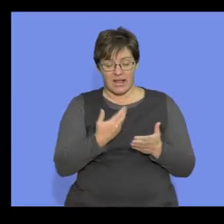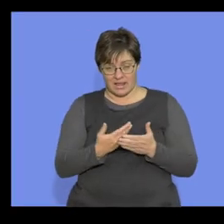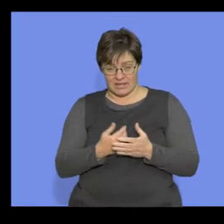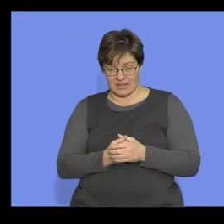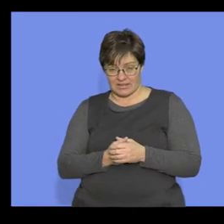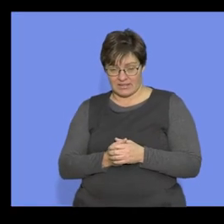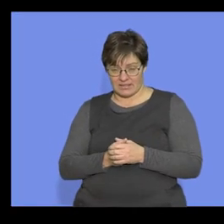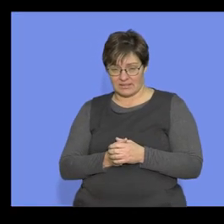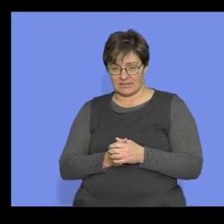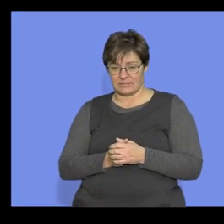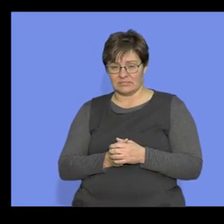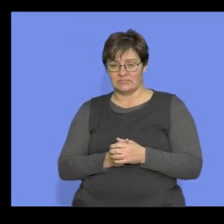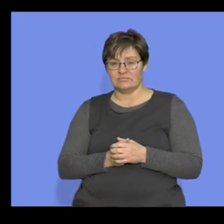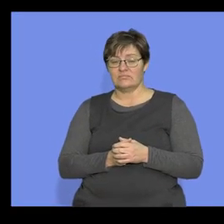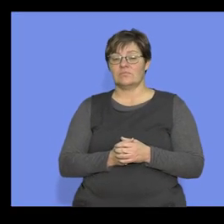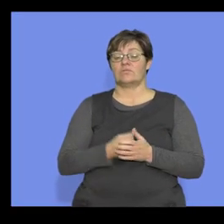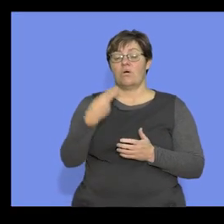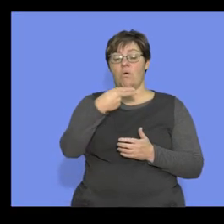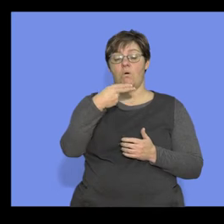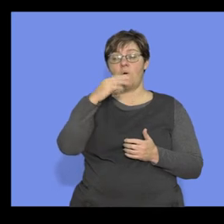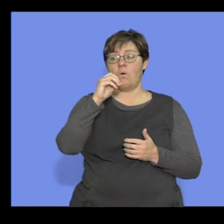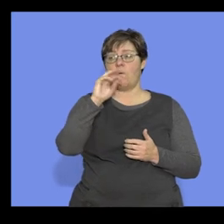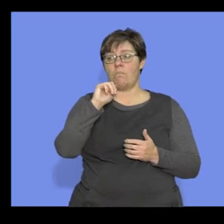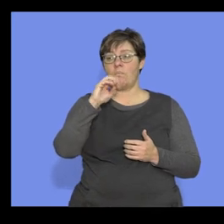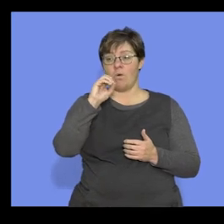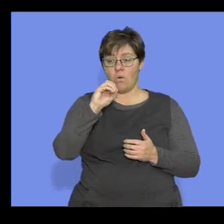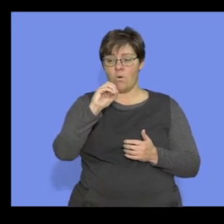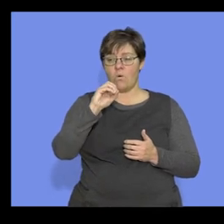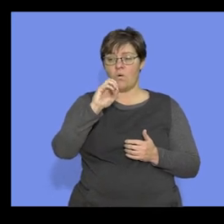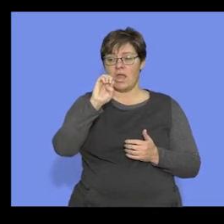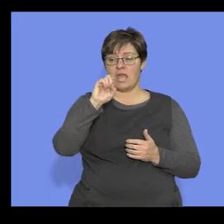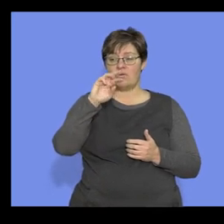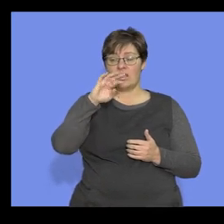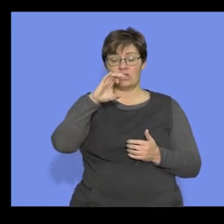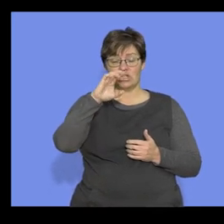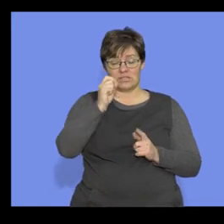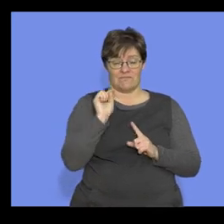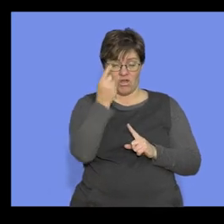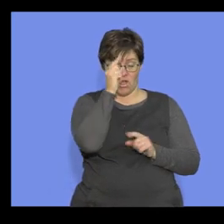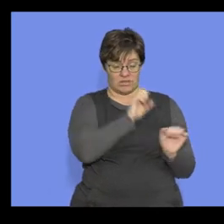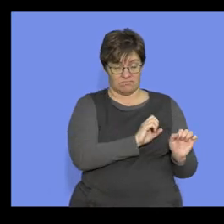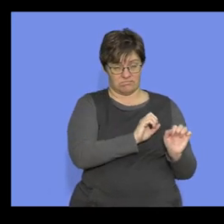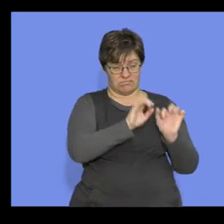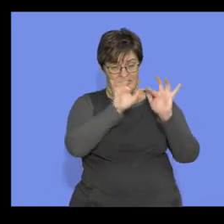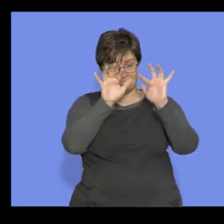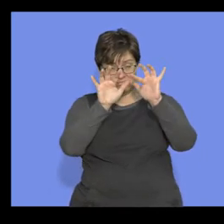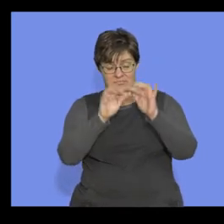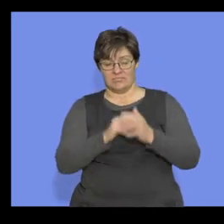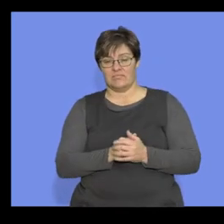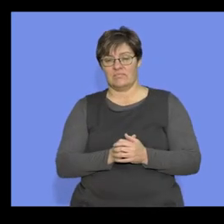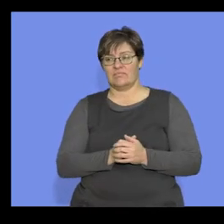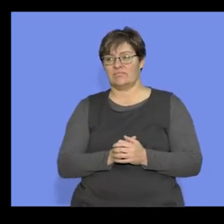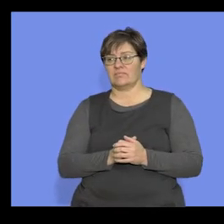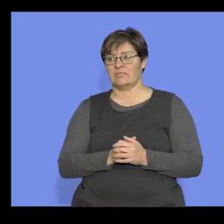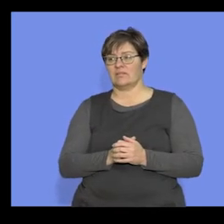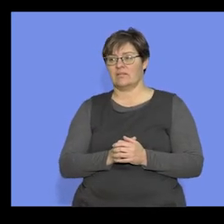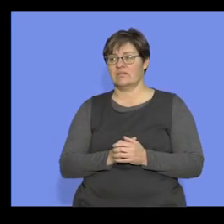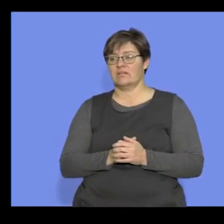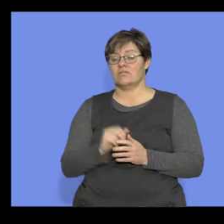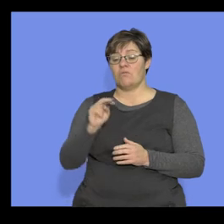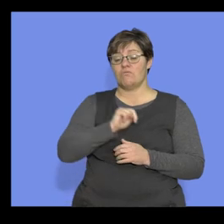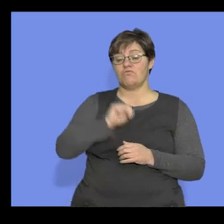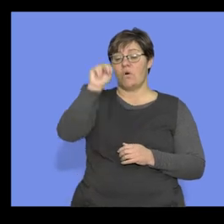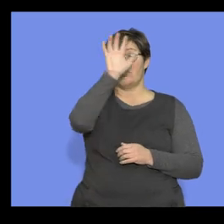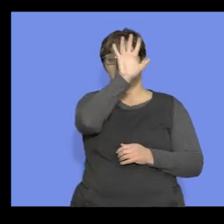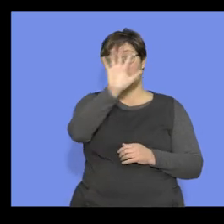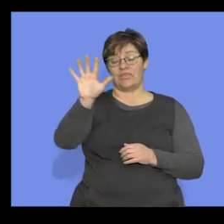So homo erectus went out first. And what they often tend to, all right, is that in here, in the northern